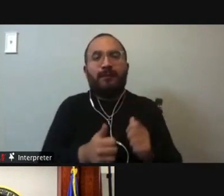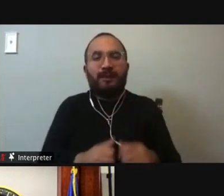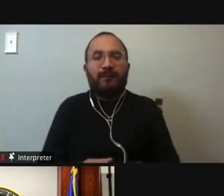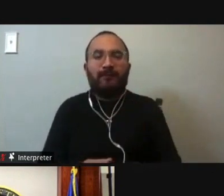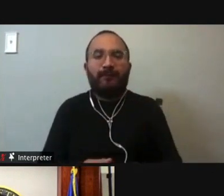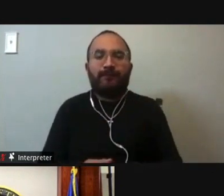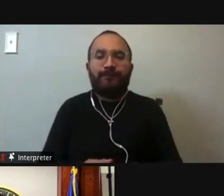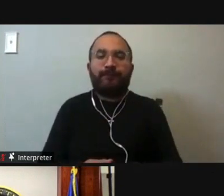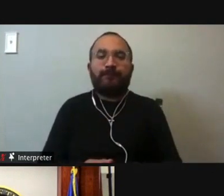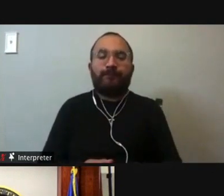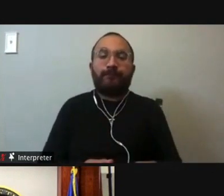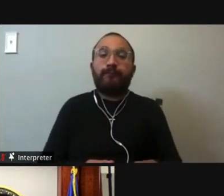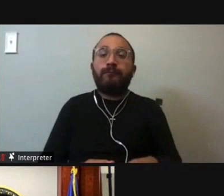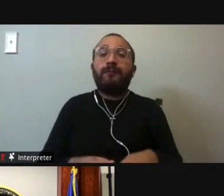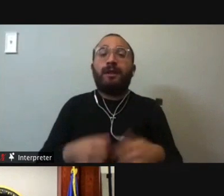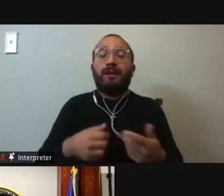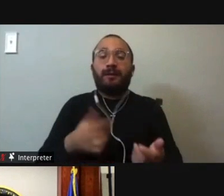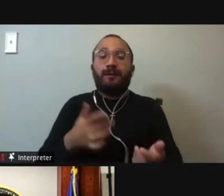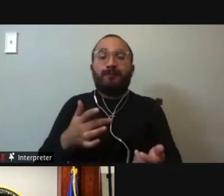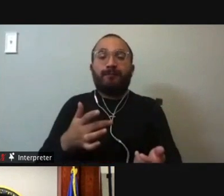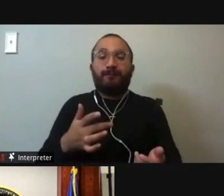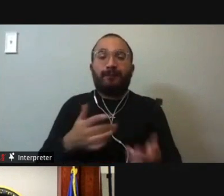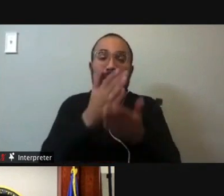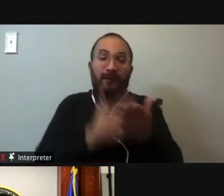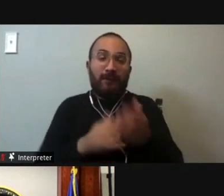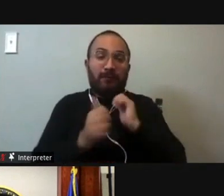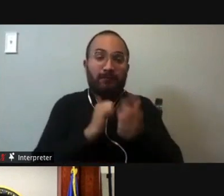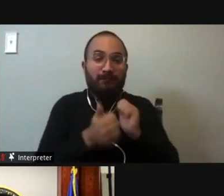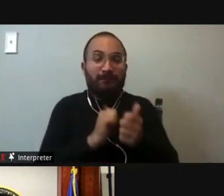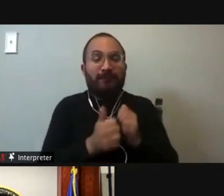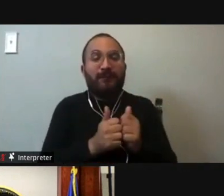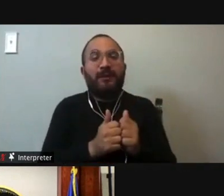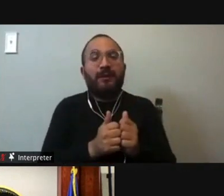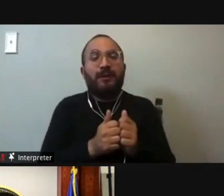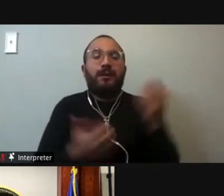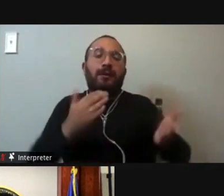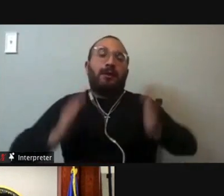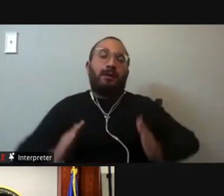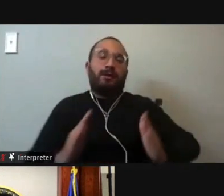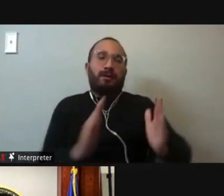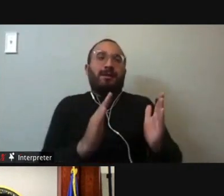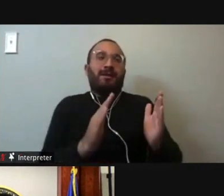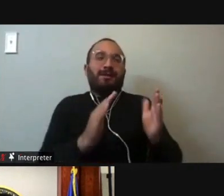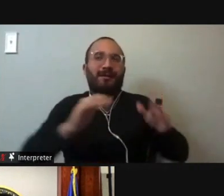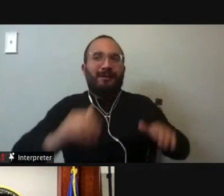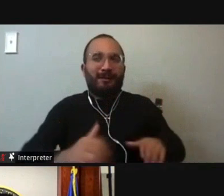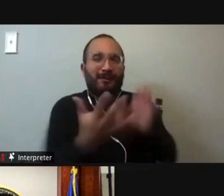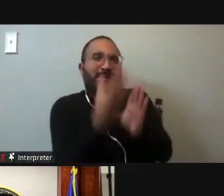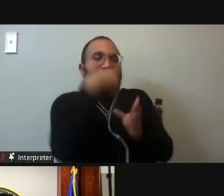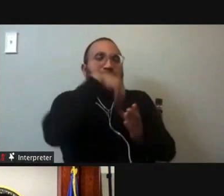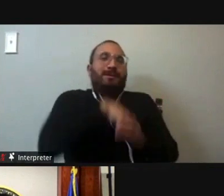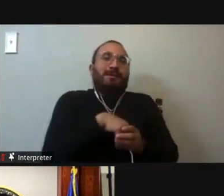And in fact, sometimes it feels some candidates might allow themselves to be invaded by words like